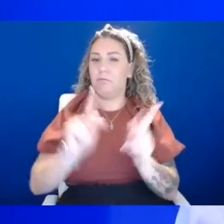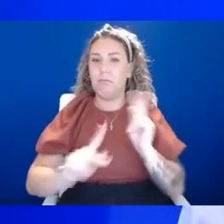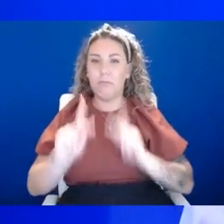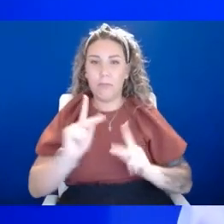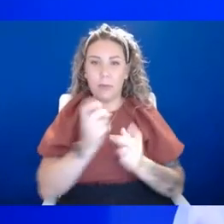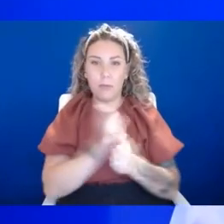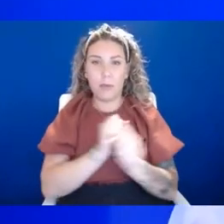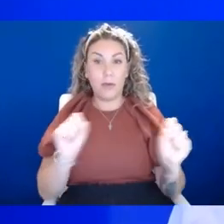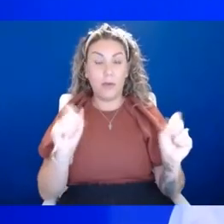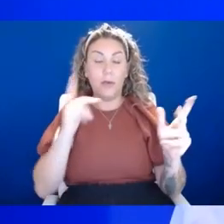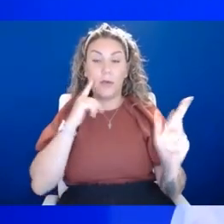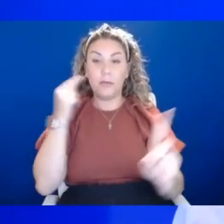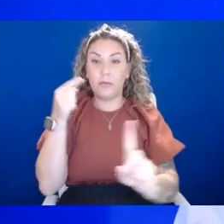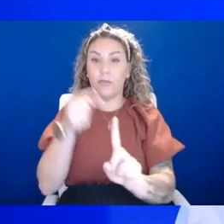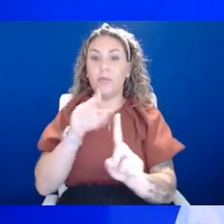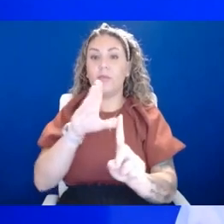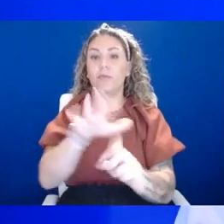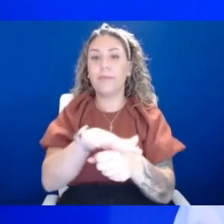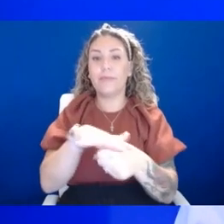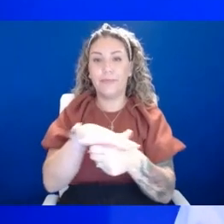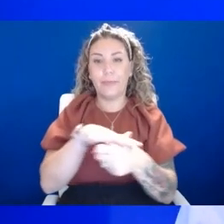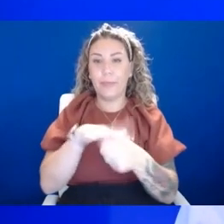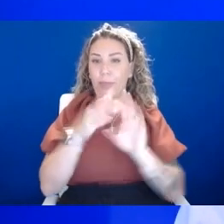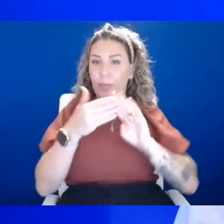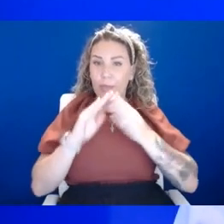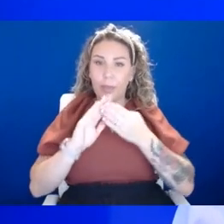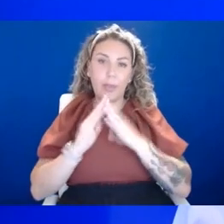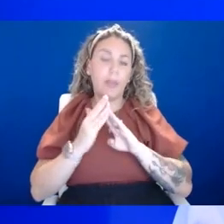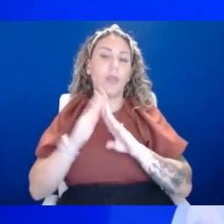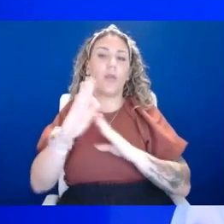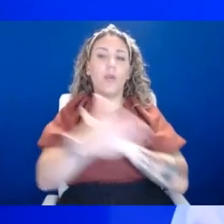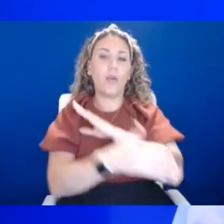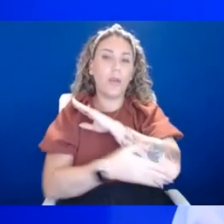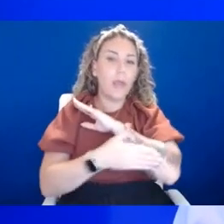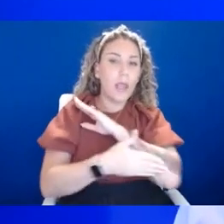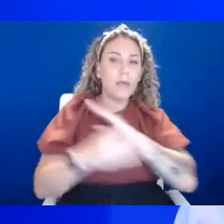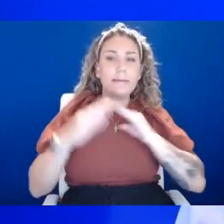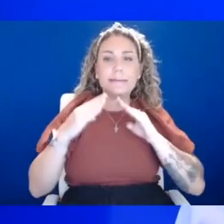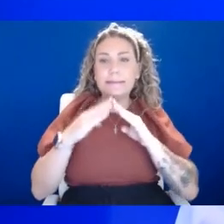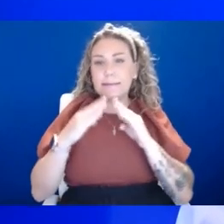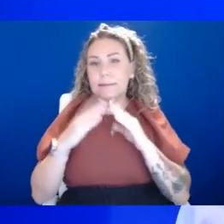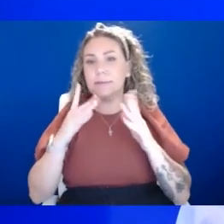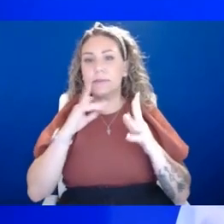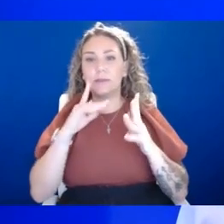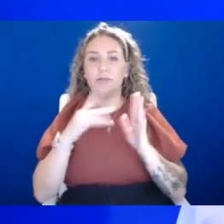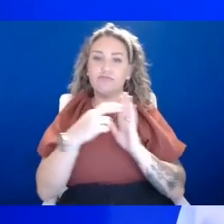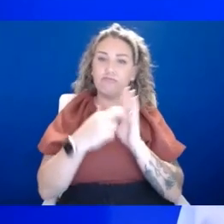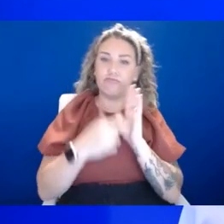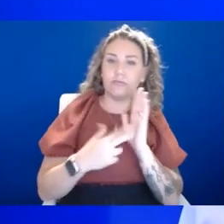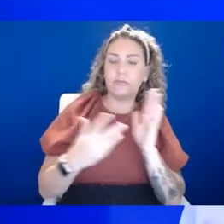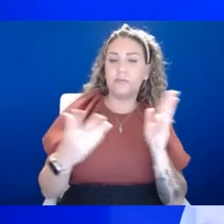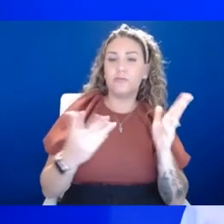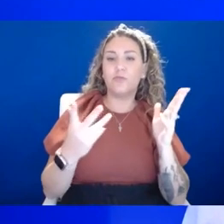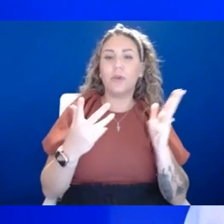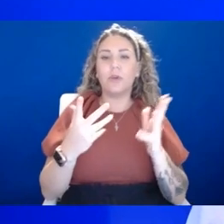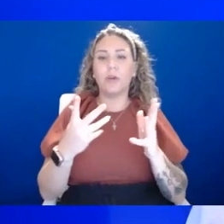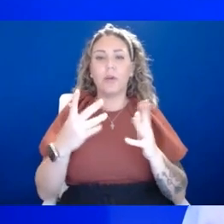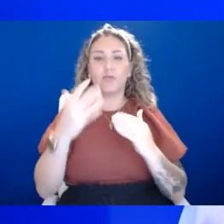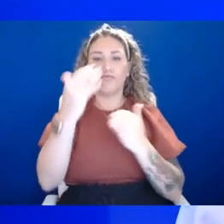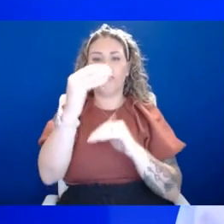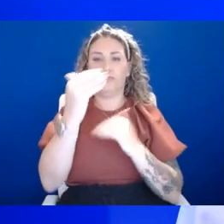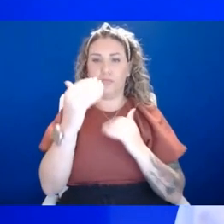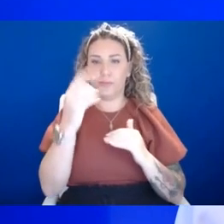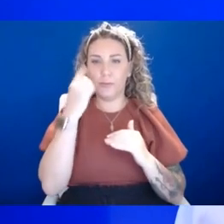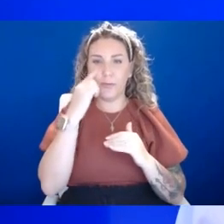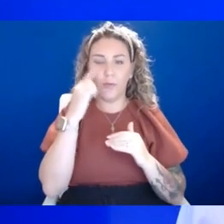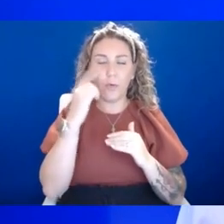to is your local community, uh, say your county or your city guidance on what are the rules or what are the restrictions on anything such as